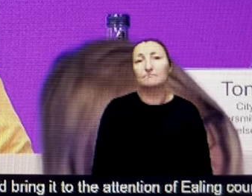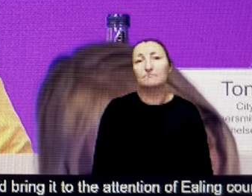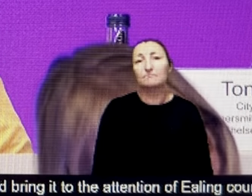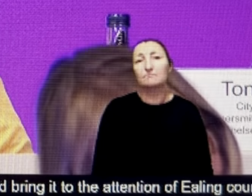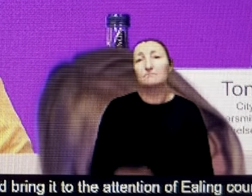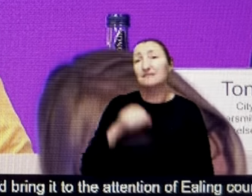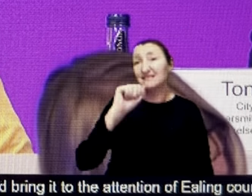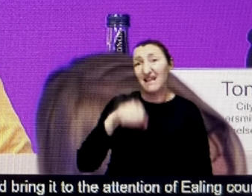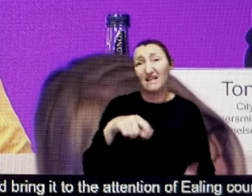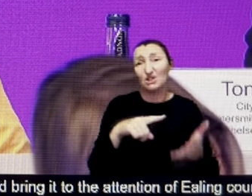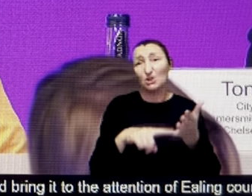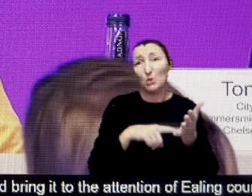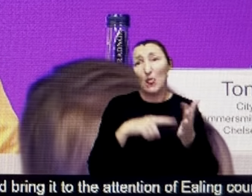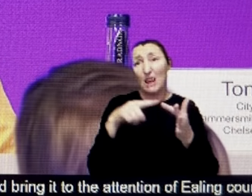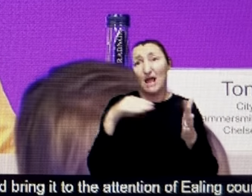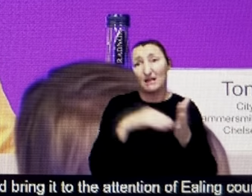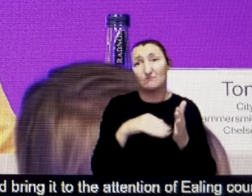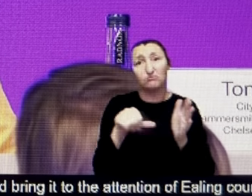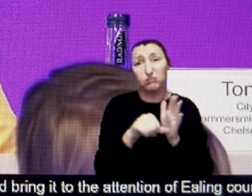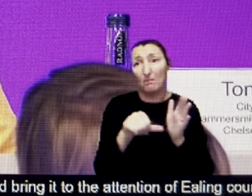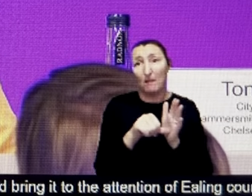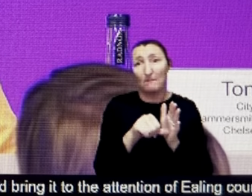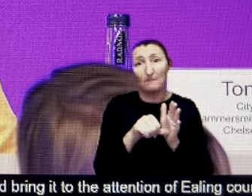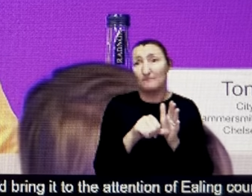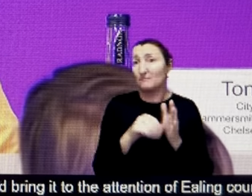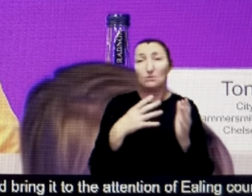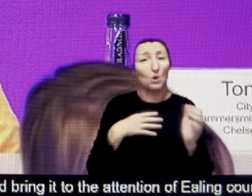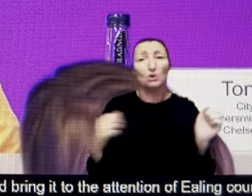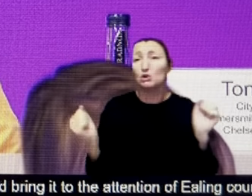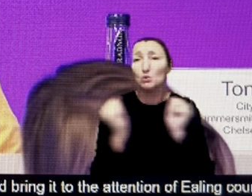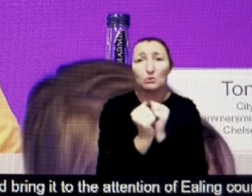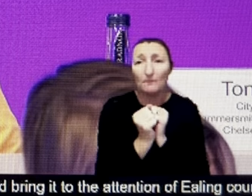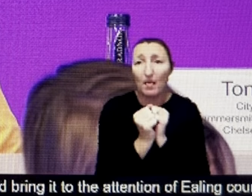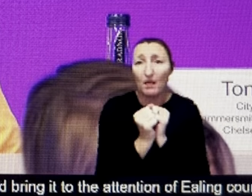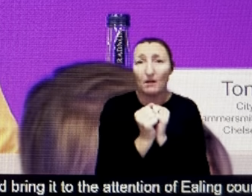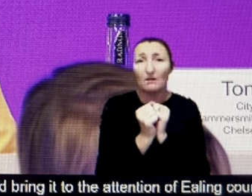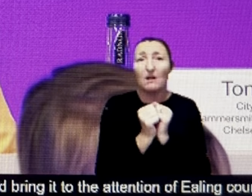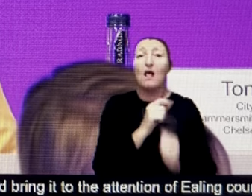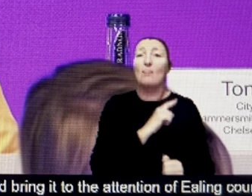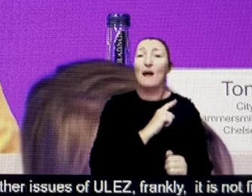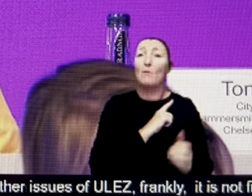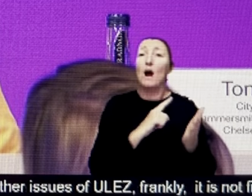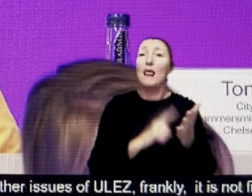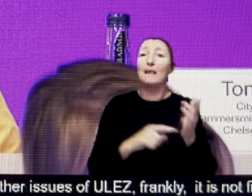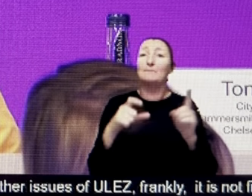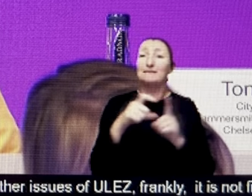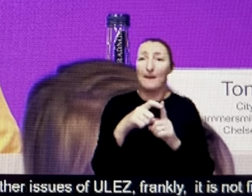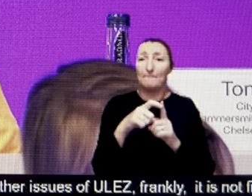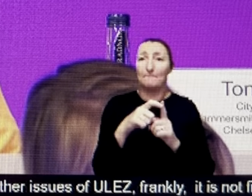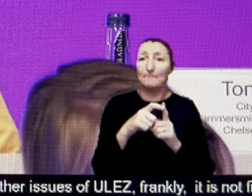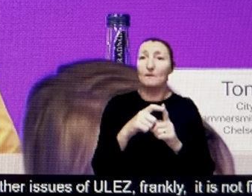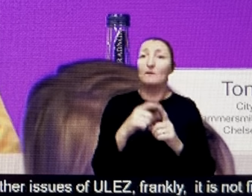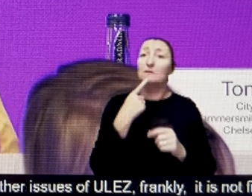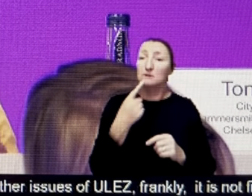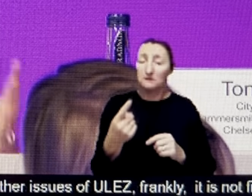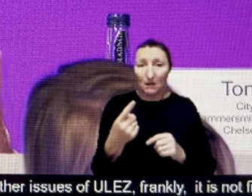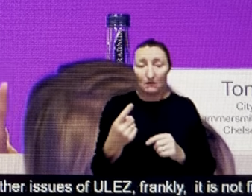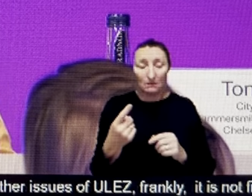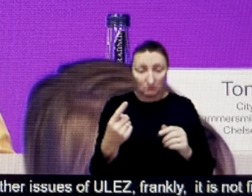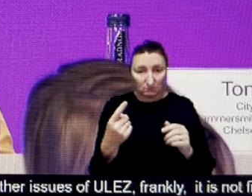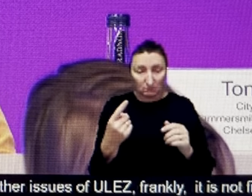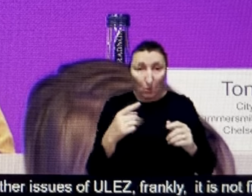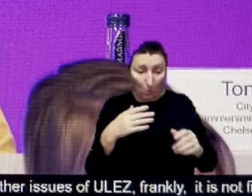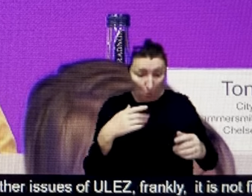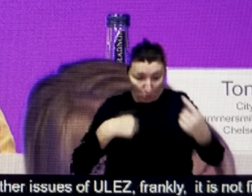quite frankly, it's not fit for purpose at the moment, which is why the Liberal Democrats made sure that we are moving to ensure that